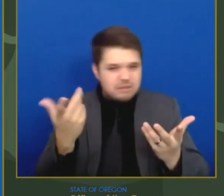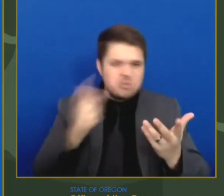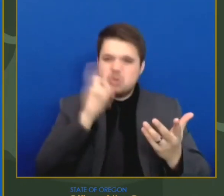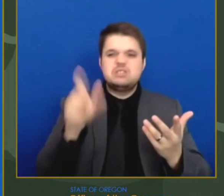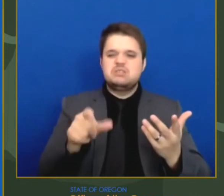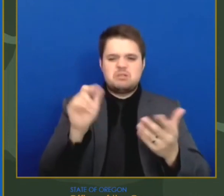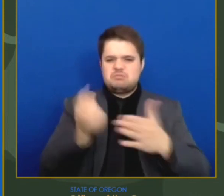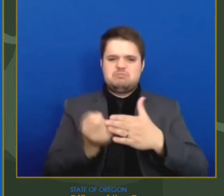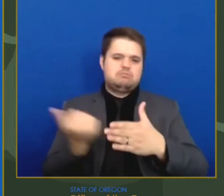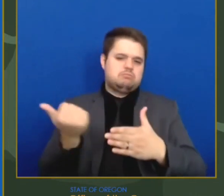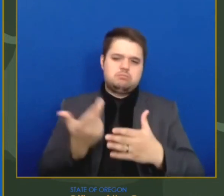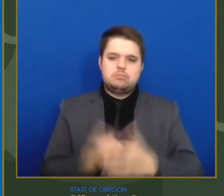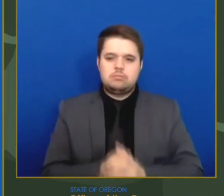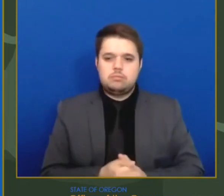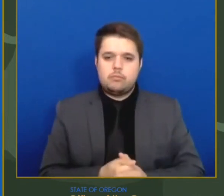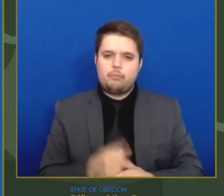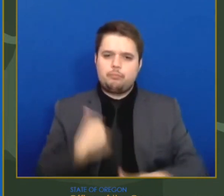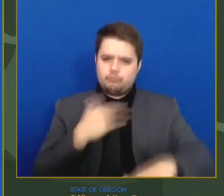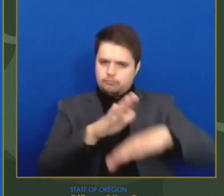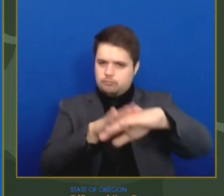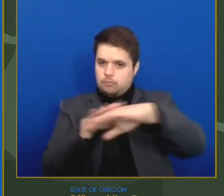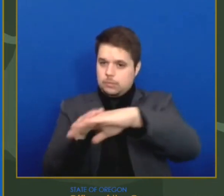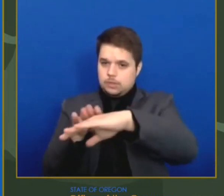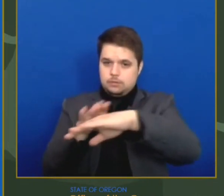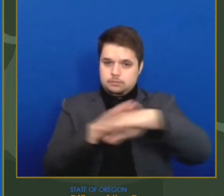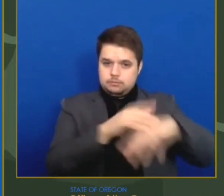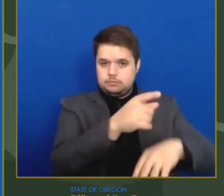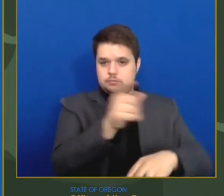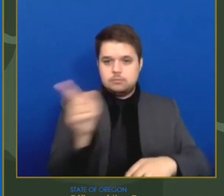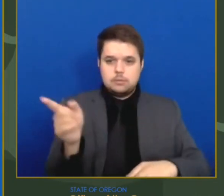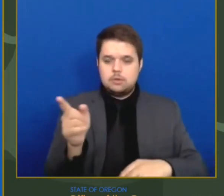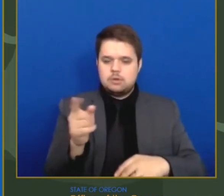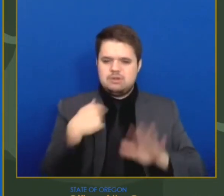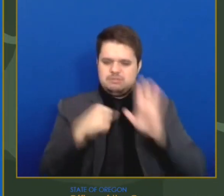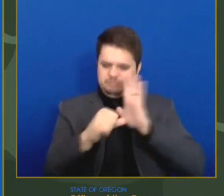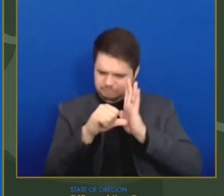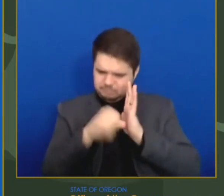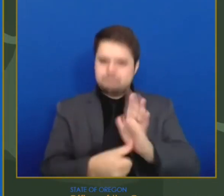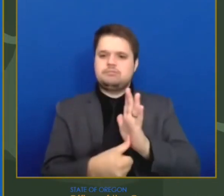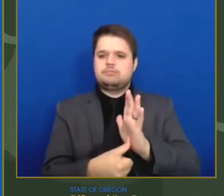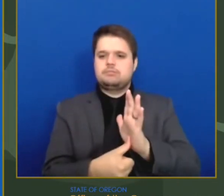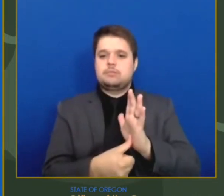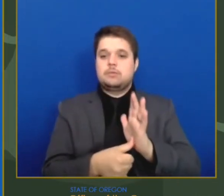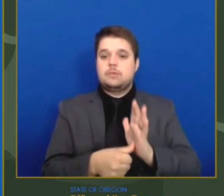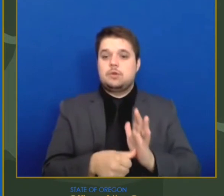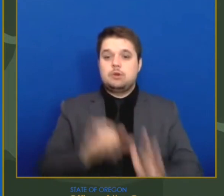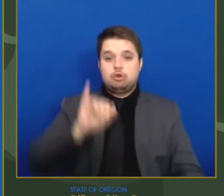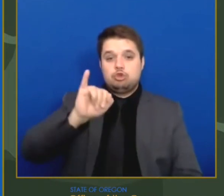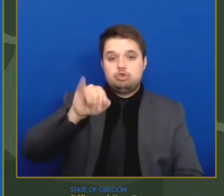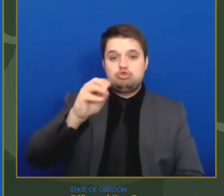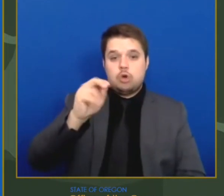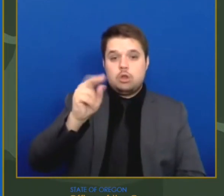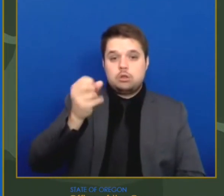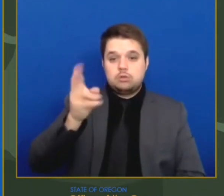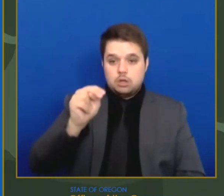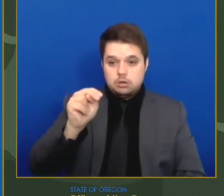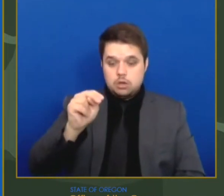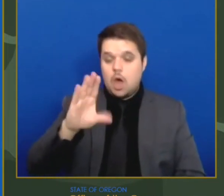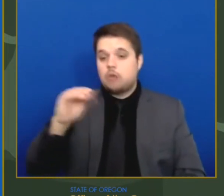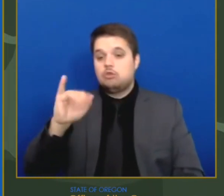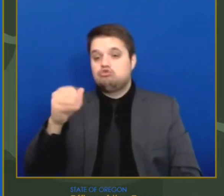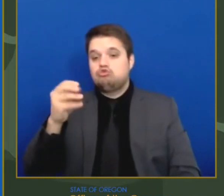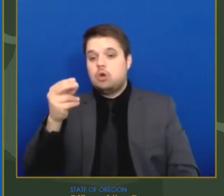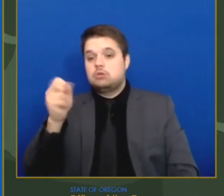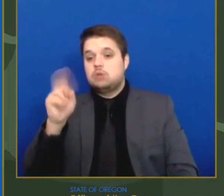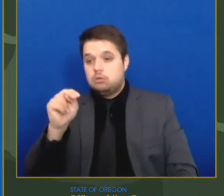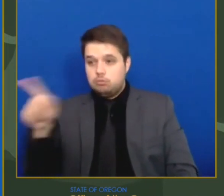on variants. I want to underscore that Johnson & Johnson was 100% effective in preventing COVID-19 deaths